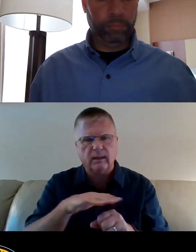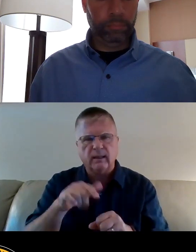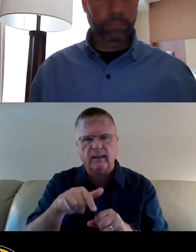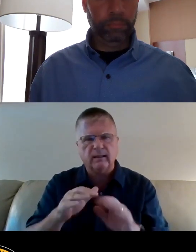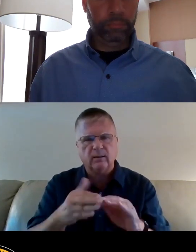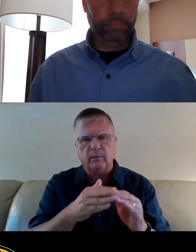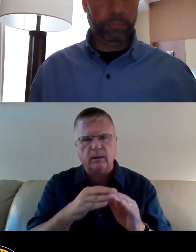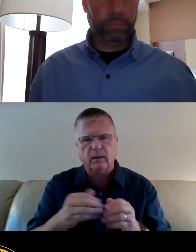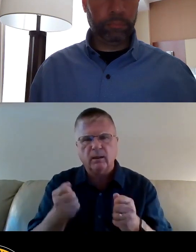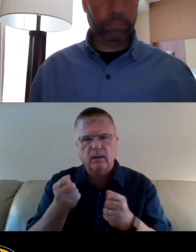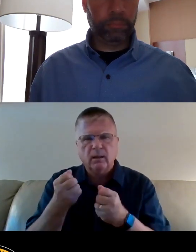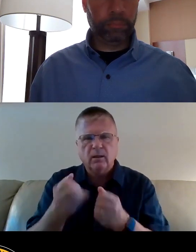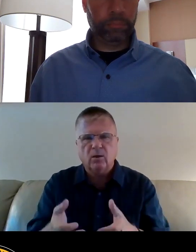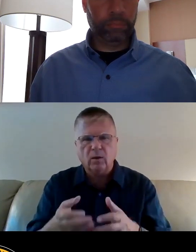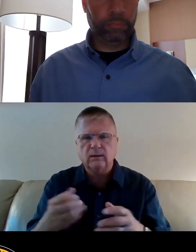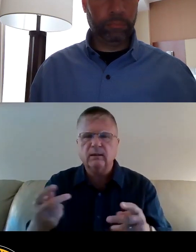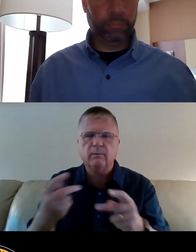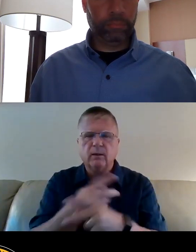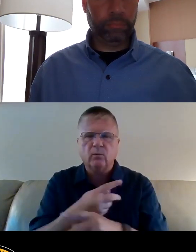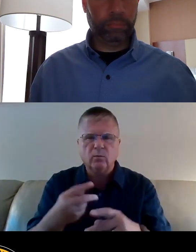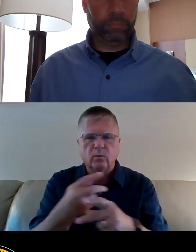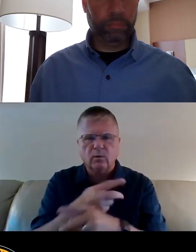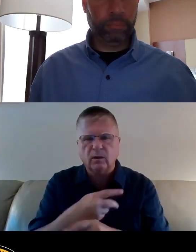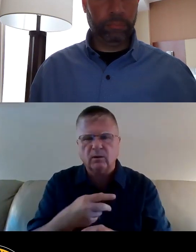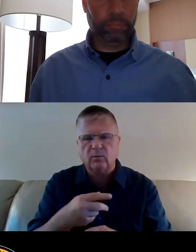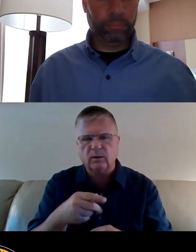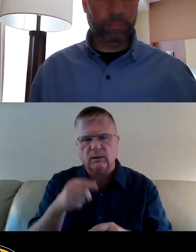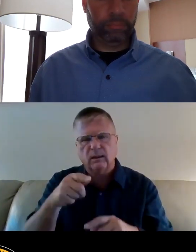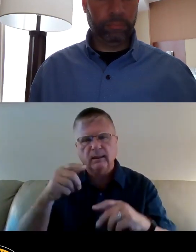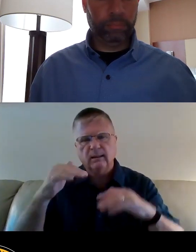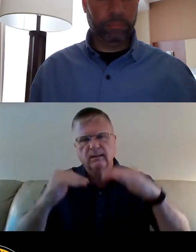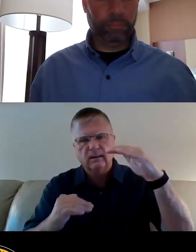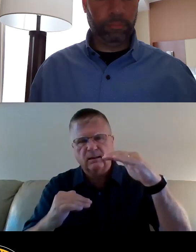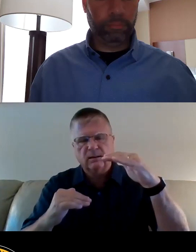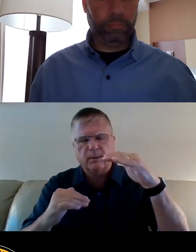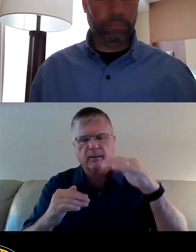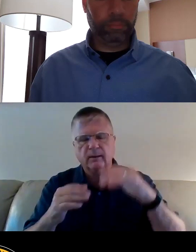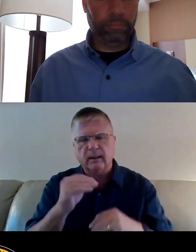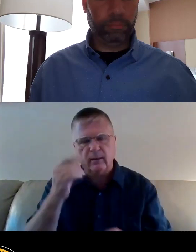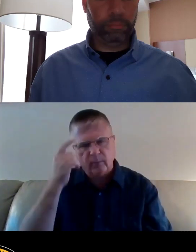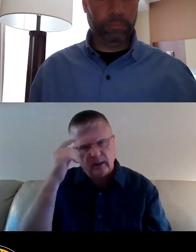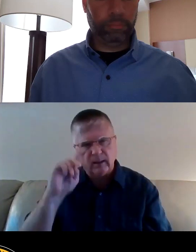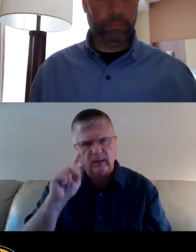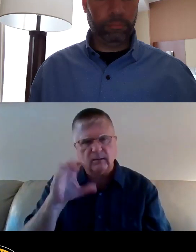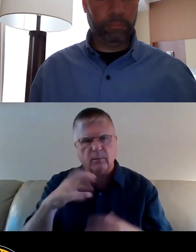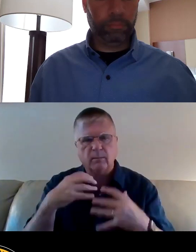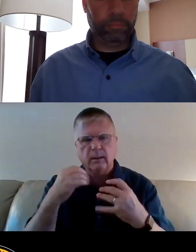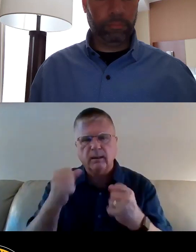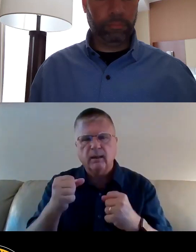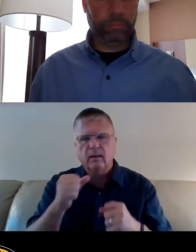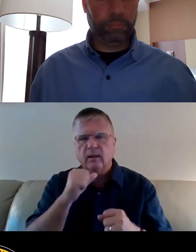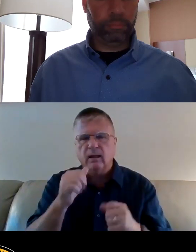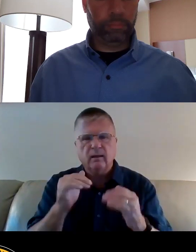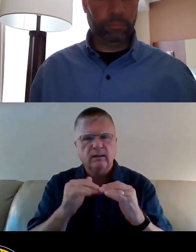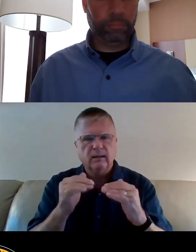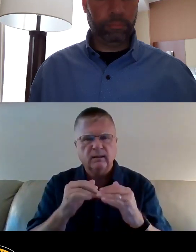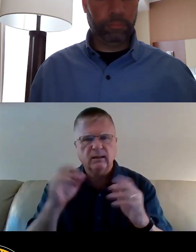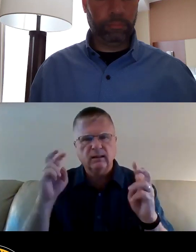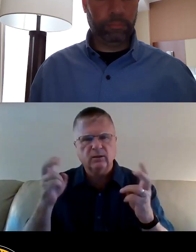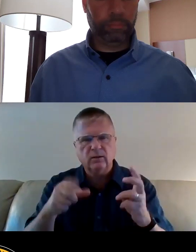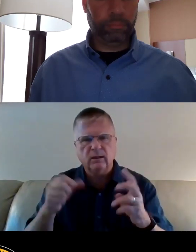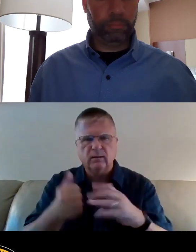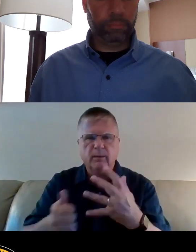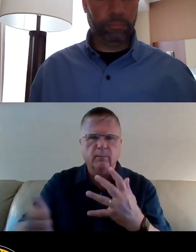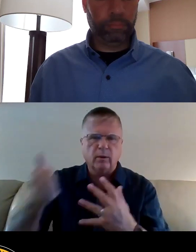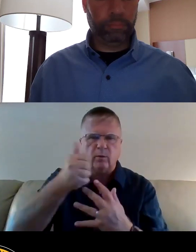in an exacerbation of pre-existing disparities. And we think this public health and environmental justice issue should be prioritized in the budget.